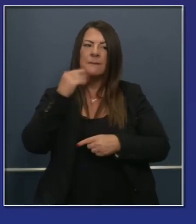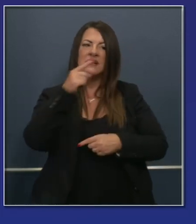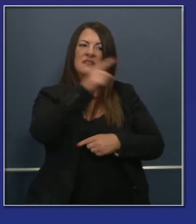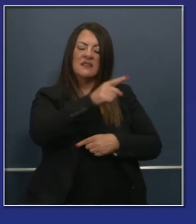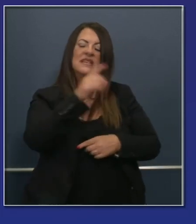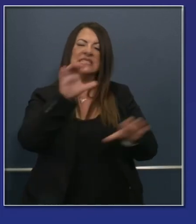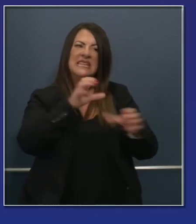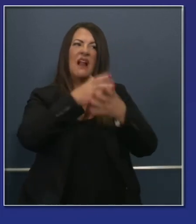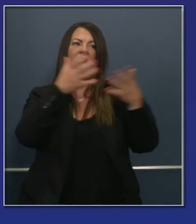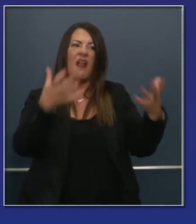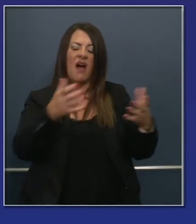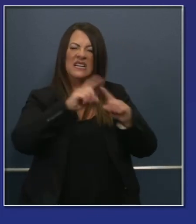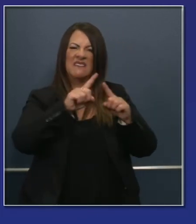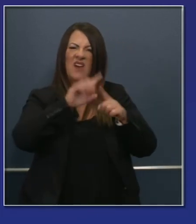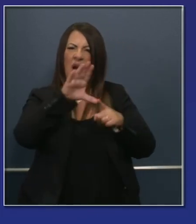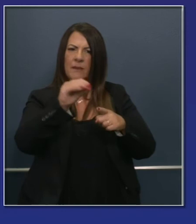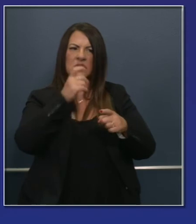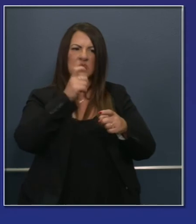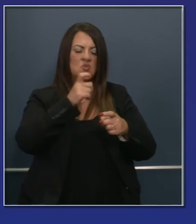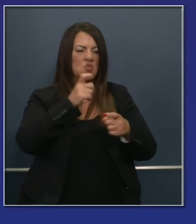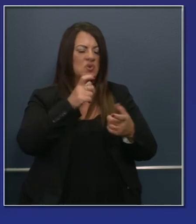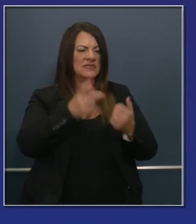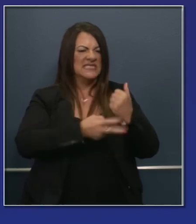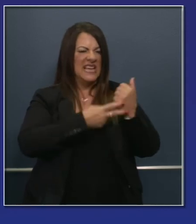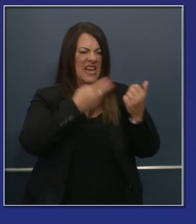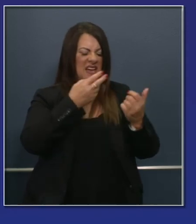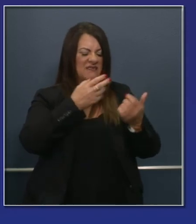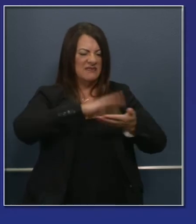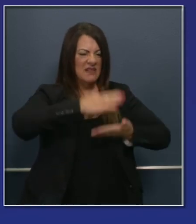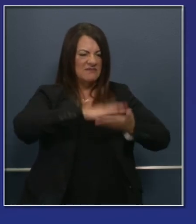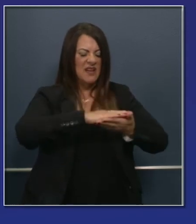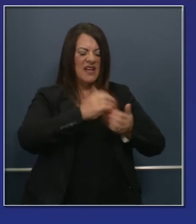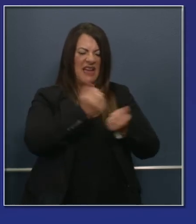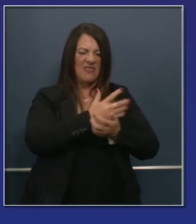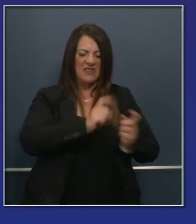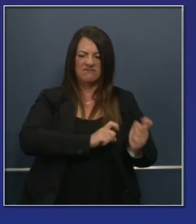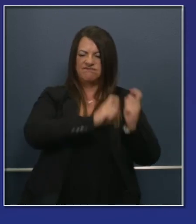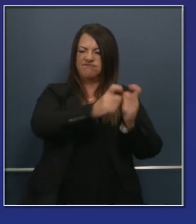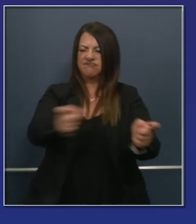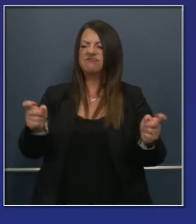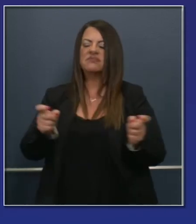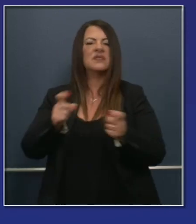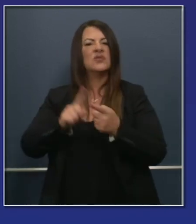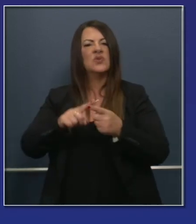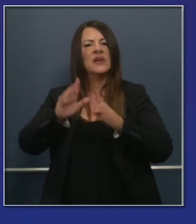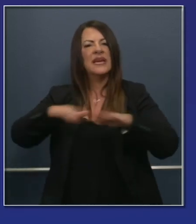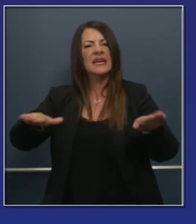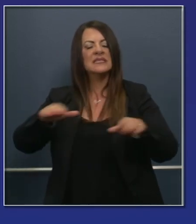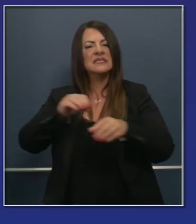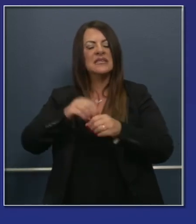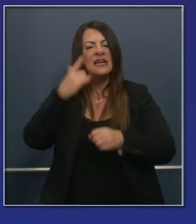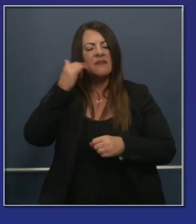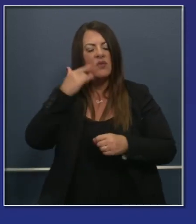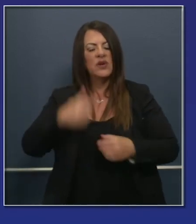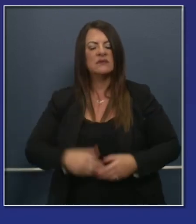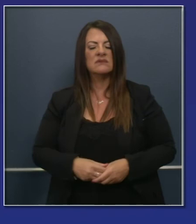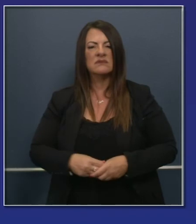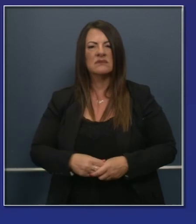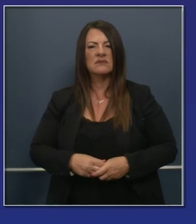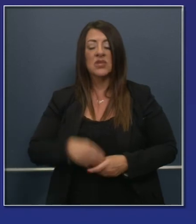for California schools. That may not seem that interesting or even impressive. But there's a global demand